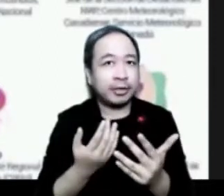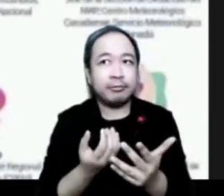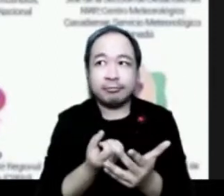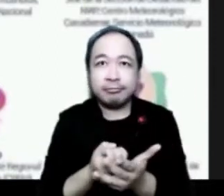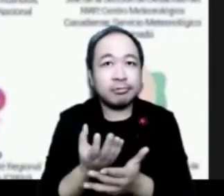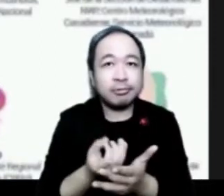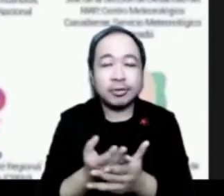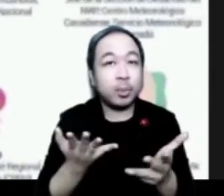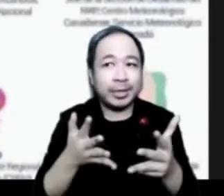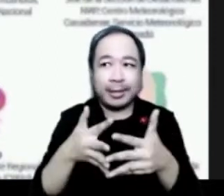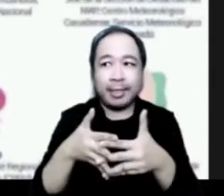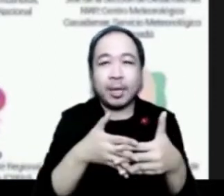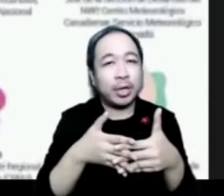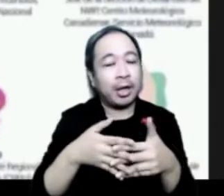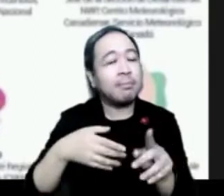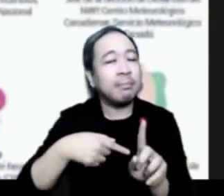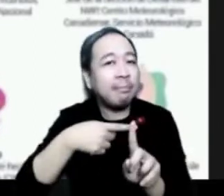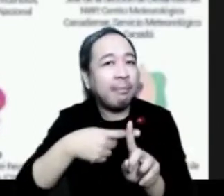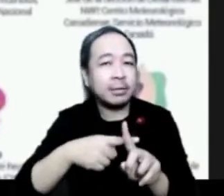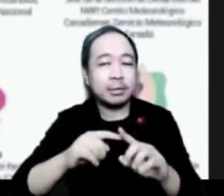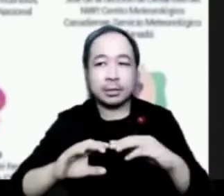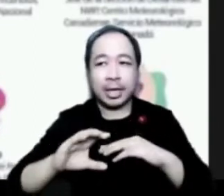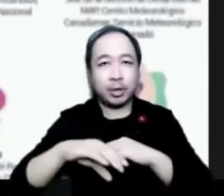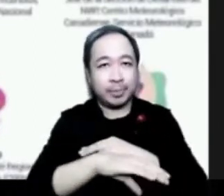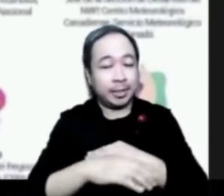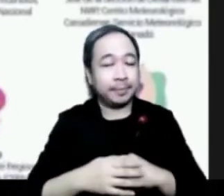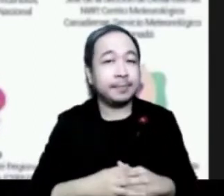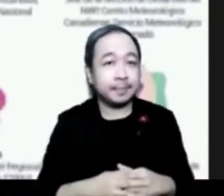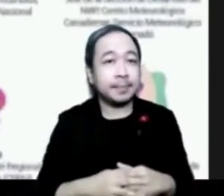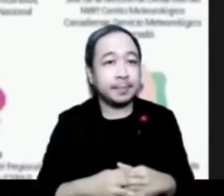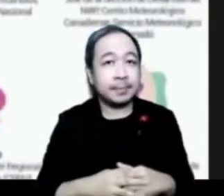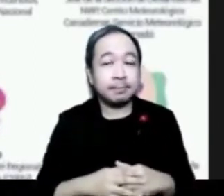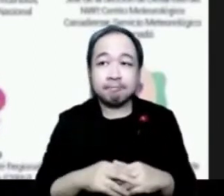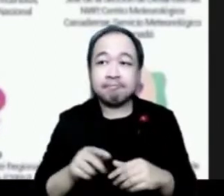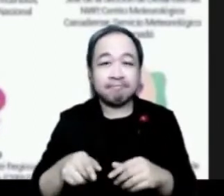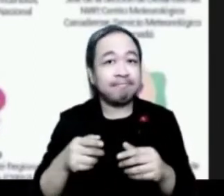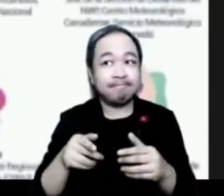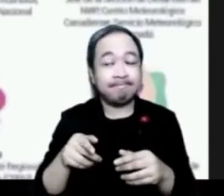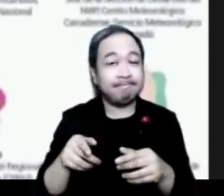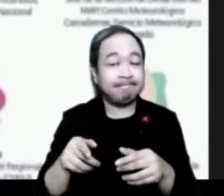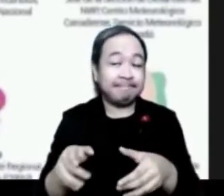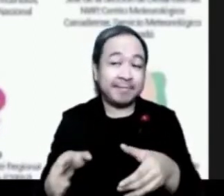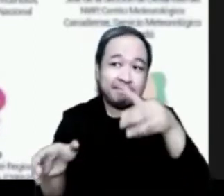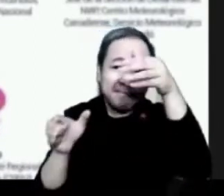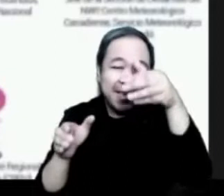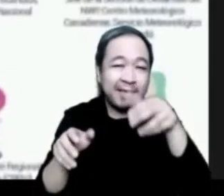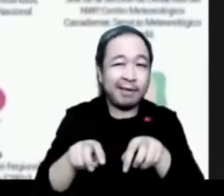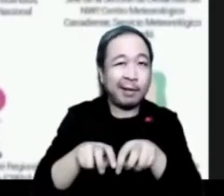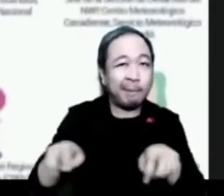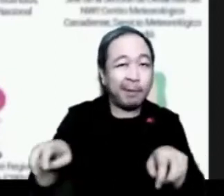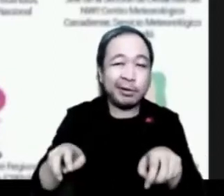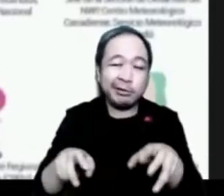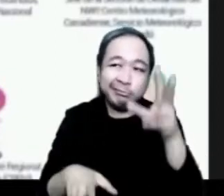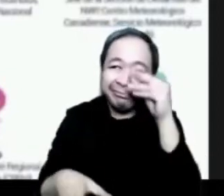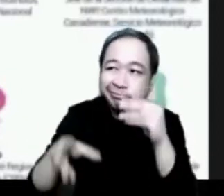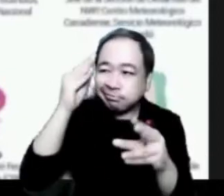Caribbean, for that we have the great opportunity to learn from distinguished experts from the region with long and valuable practical experience in